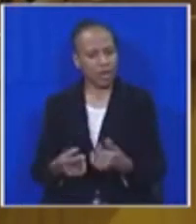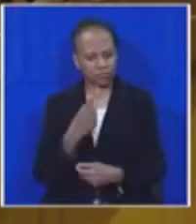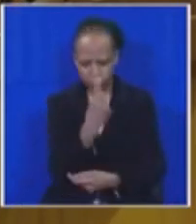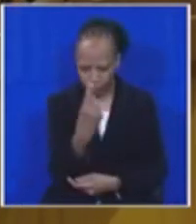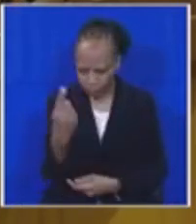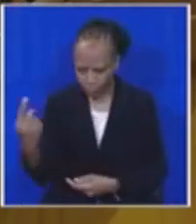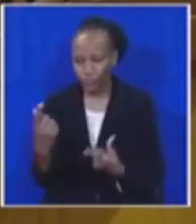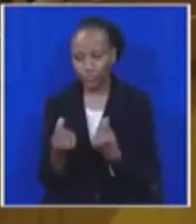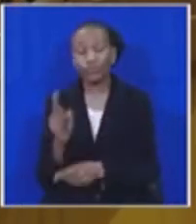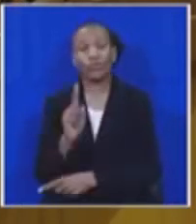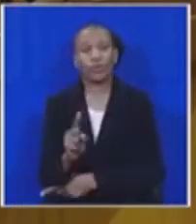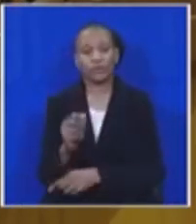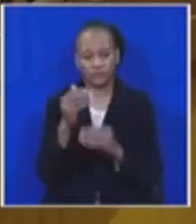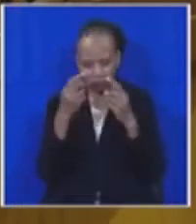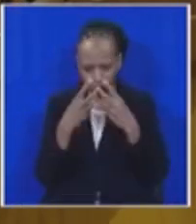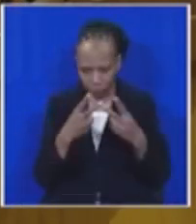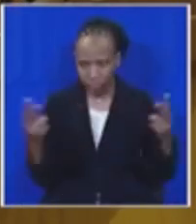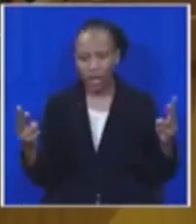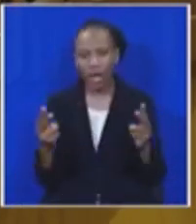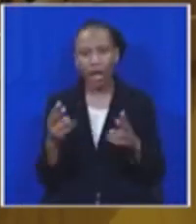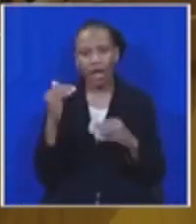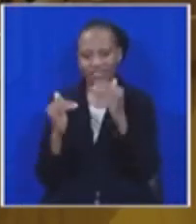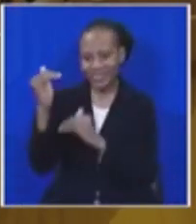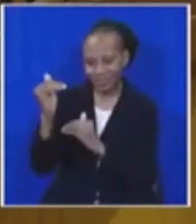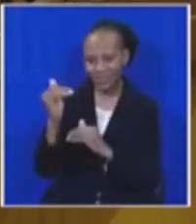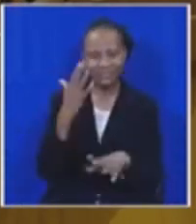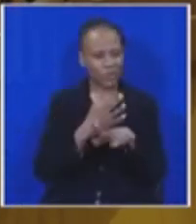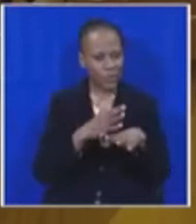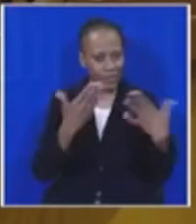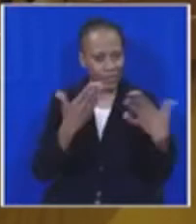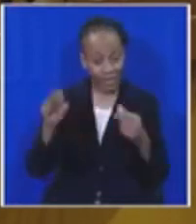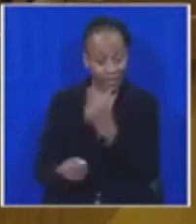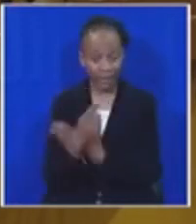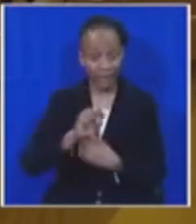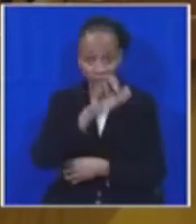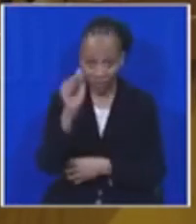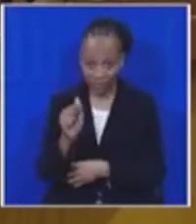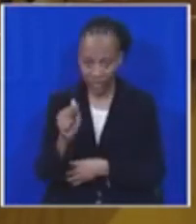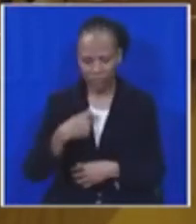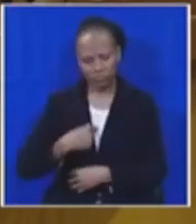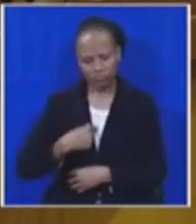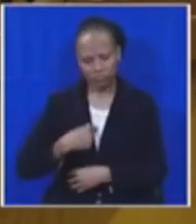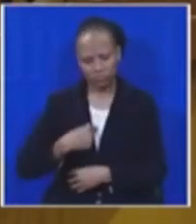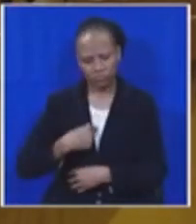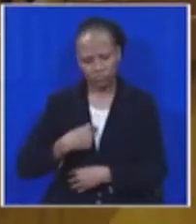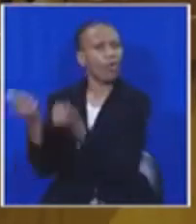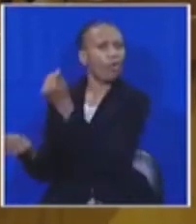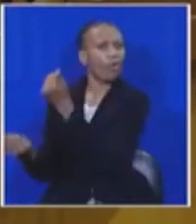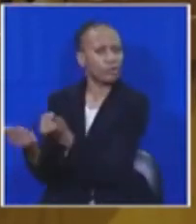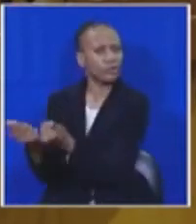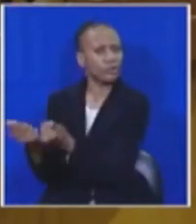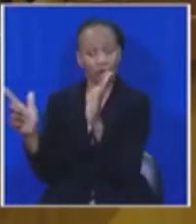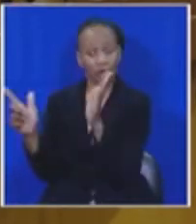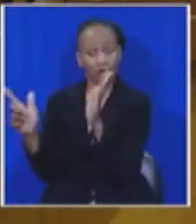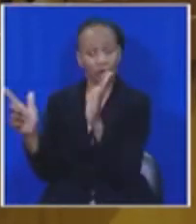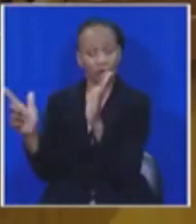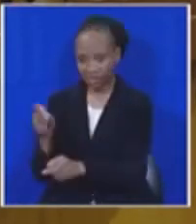alleviate poverty, inequality and unemployment in our nation, we believe that the courts and our jurisprudence have been at the forefront